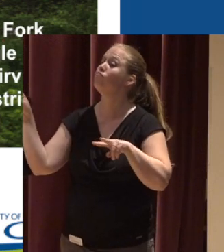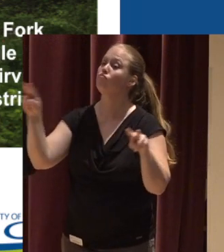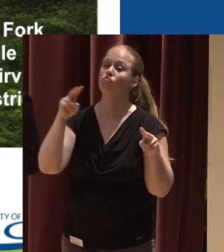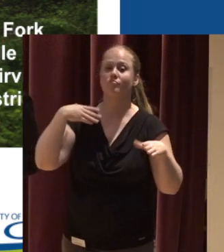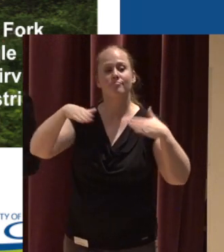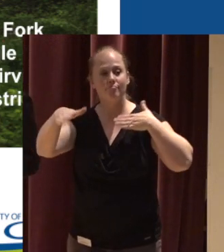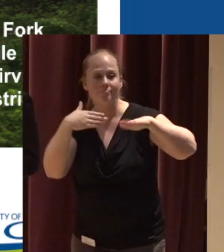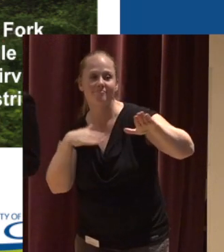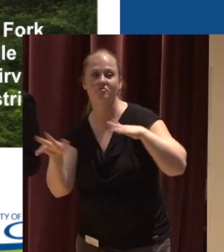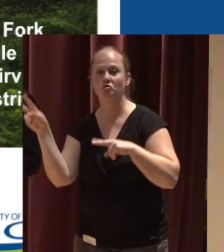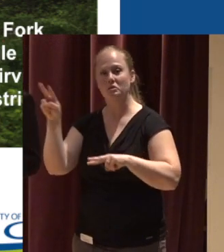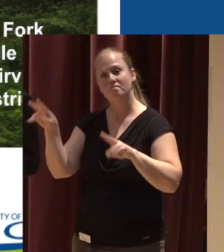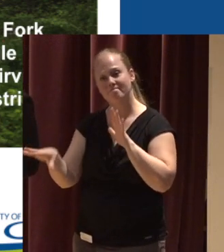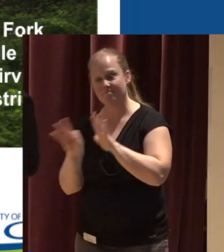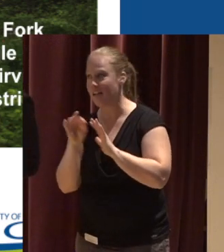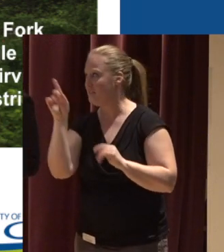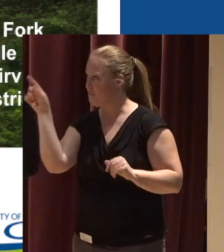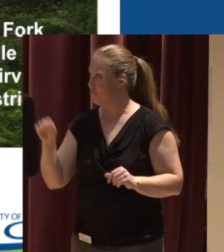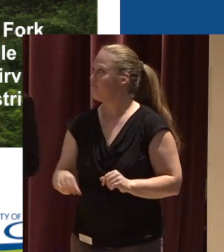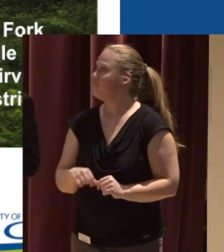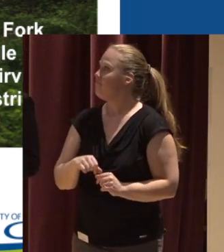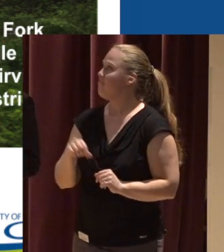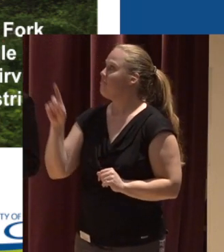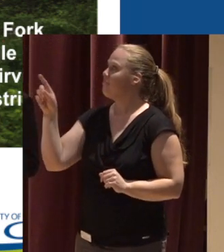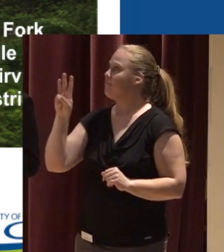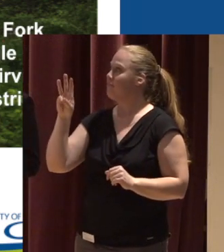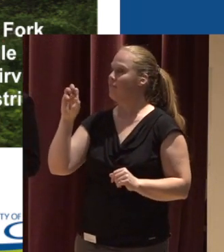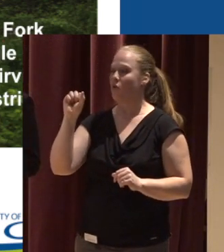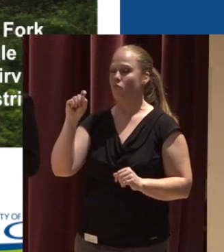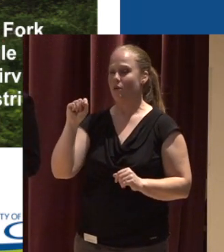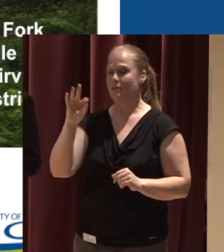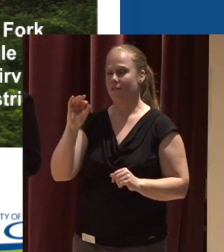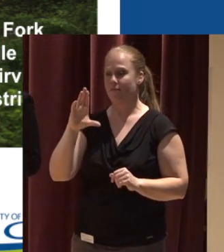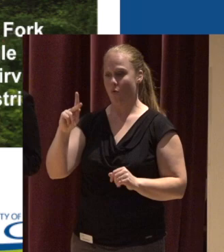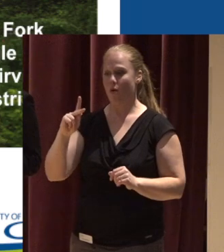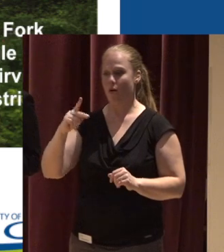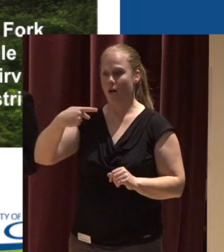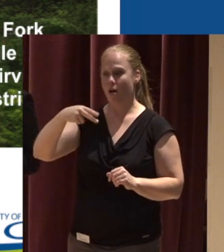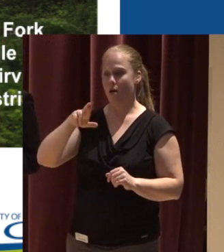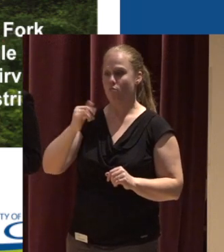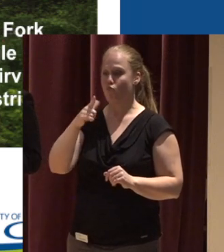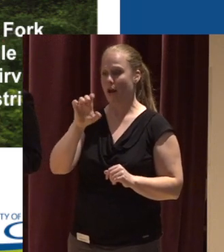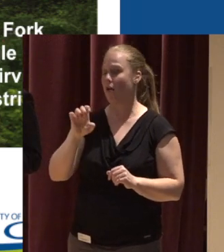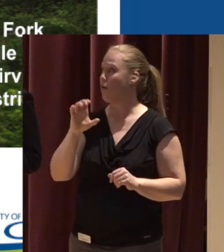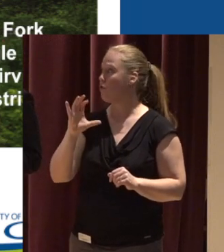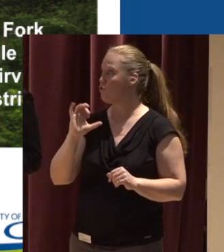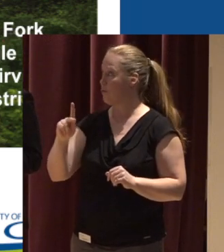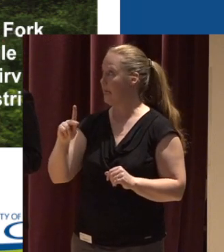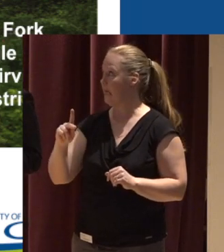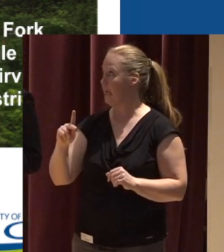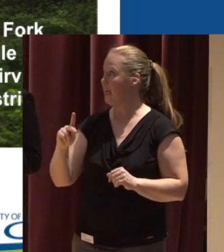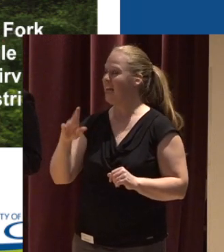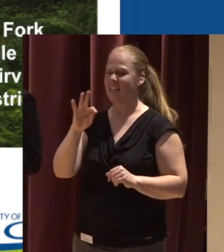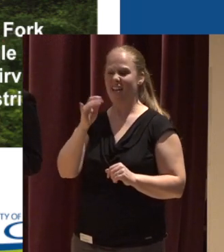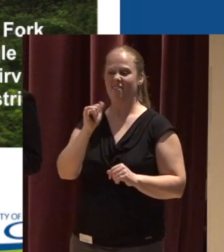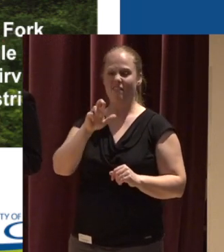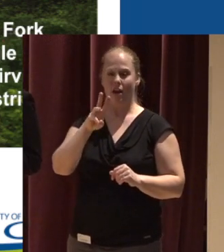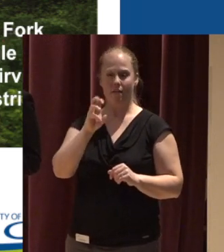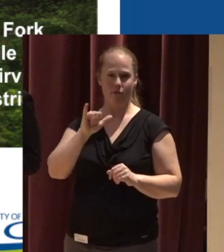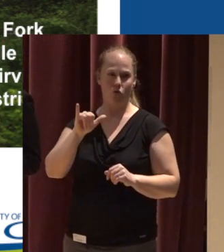to take a hike, you can look at these This is the West Fork of Pringle Creek It's a floodplain wetland right at Fairview Industrial Avenue